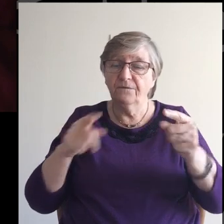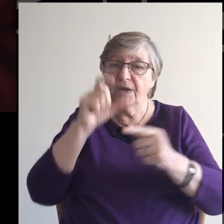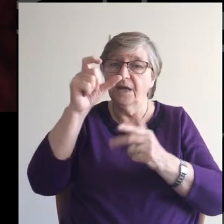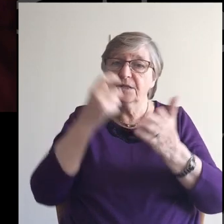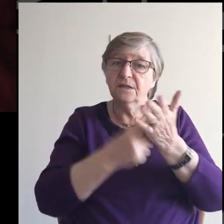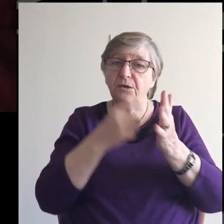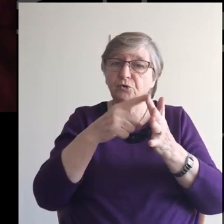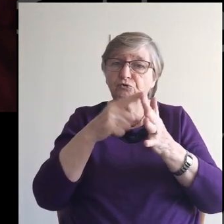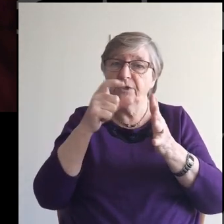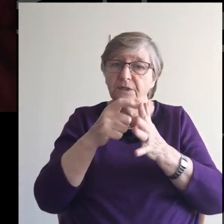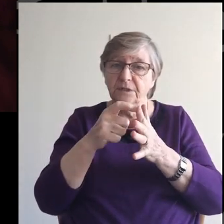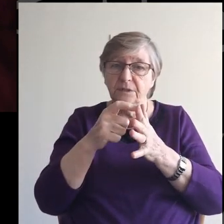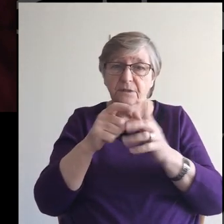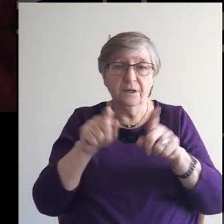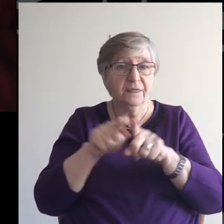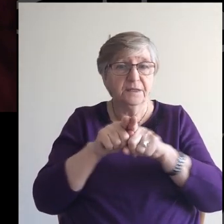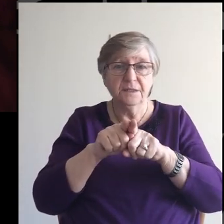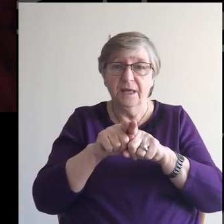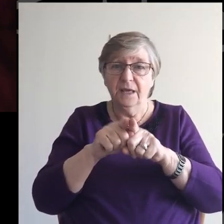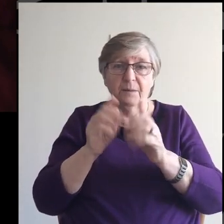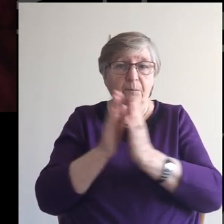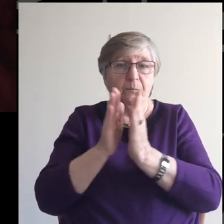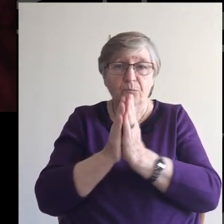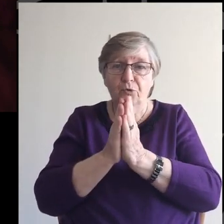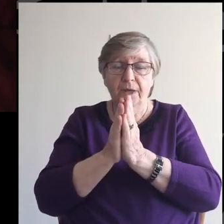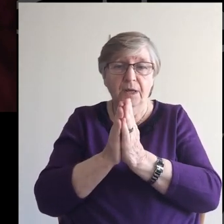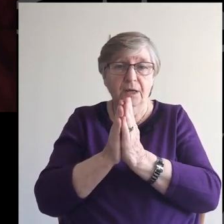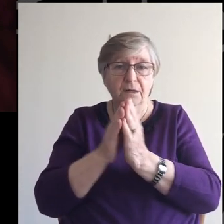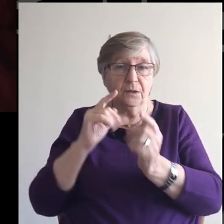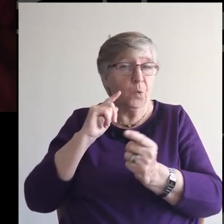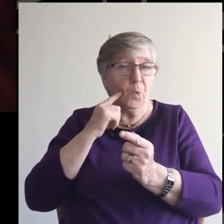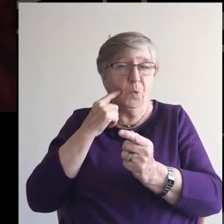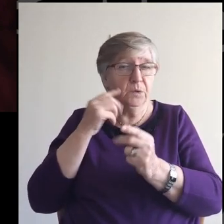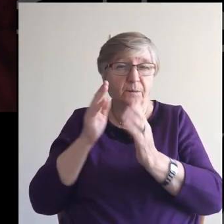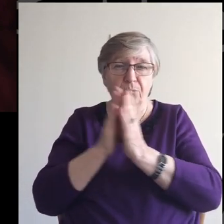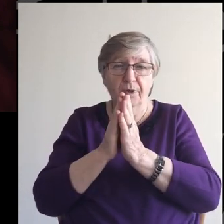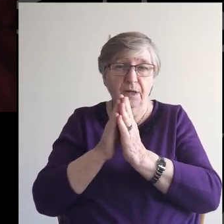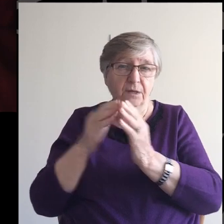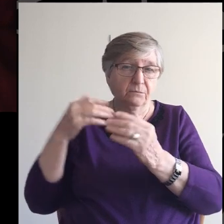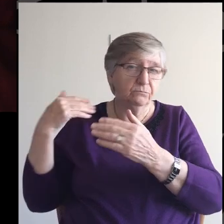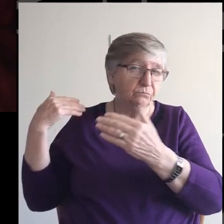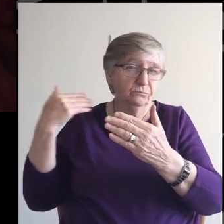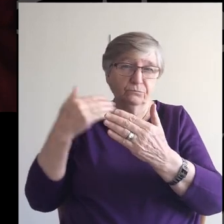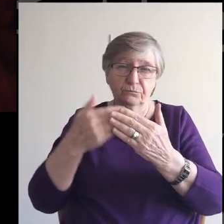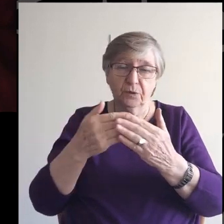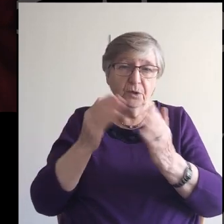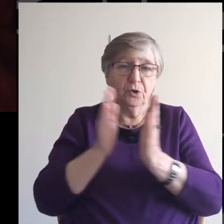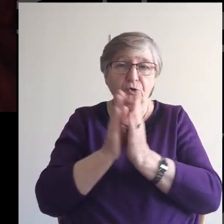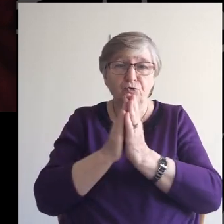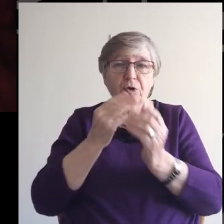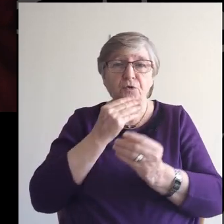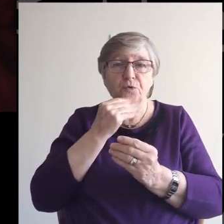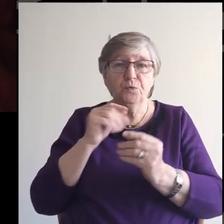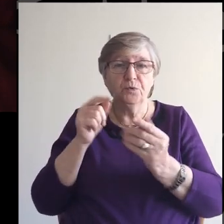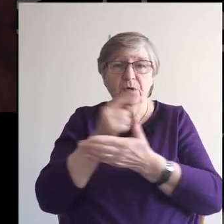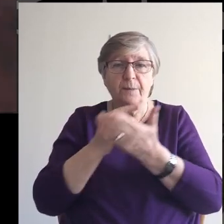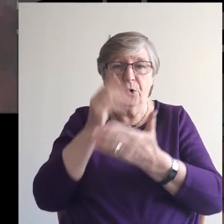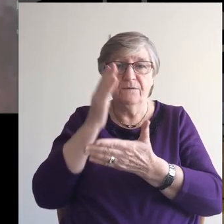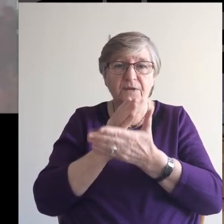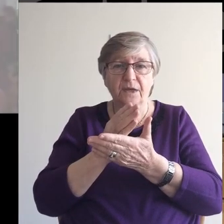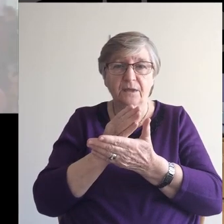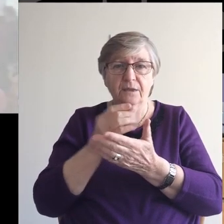words Of the Apostles' Creed The oldest And the most widely used Of the church's Confessions of faith